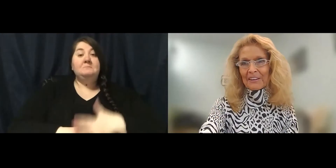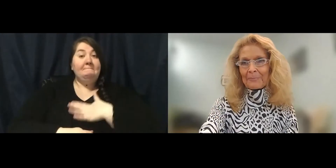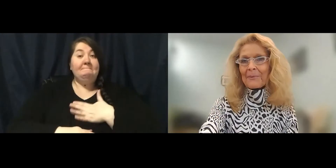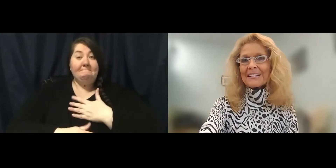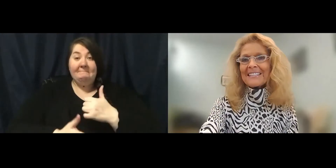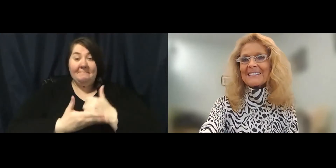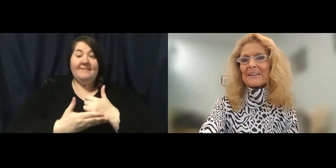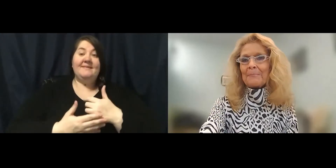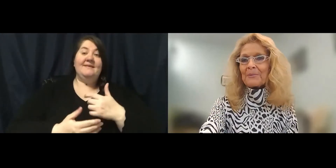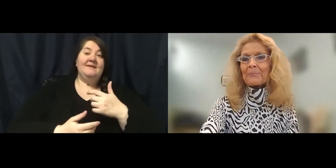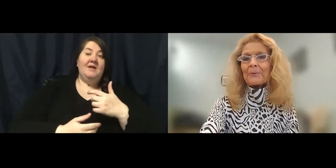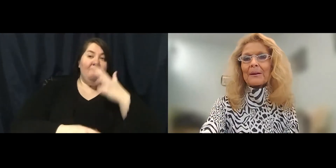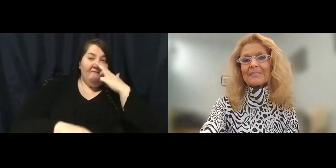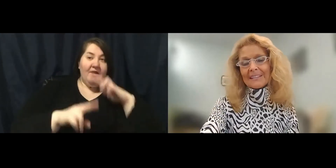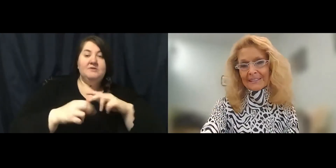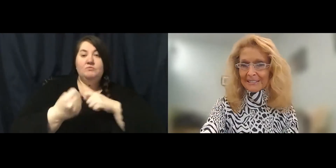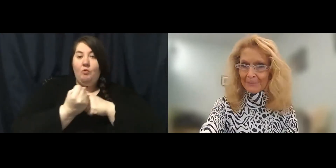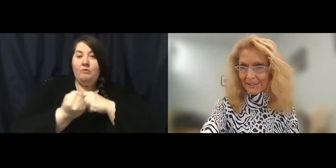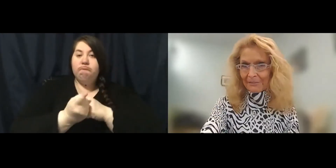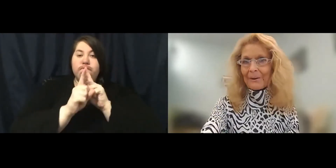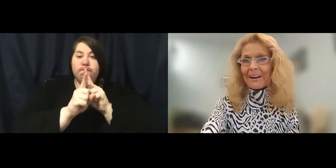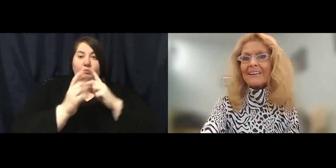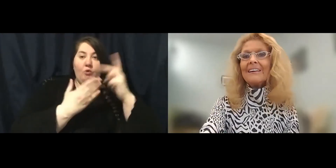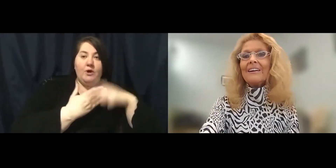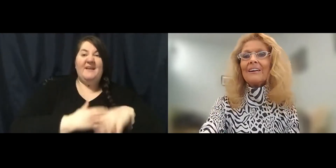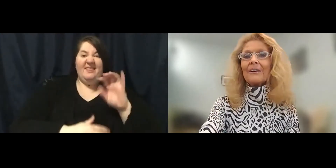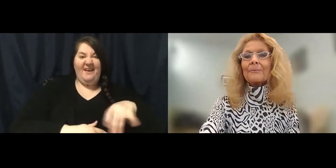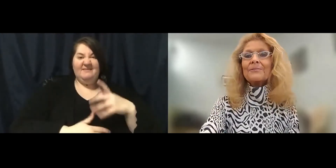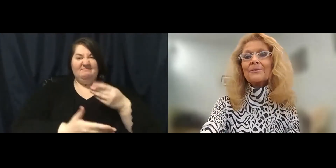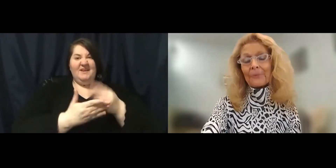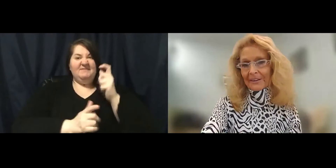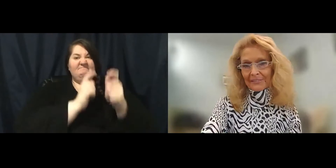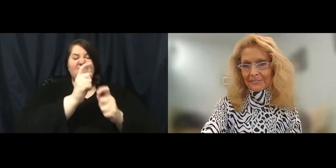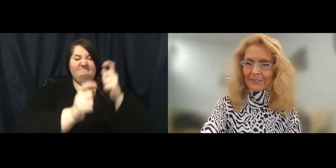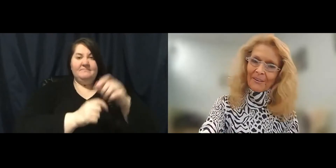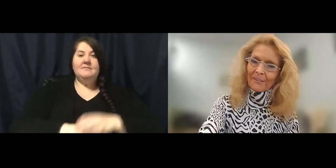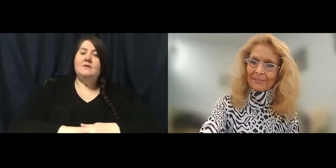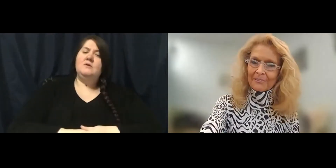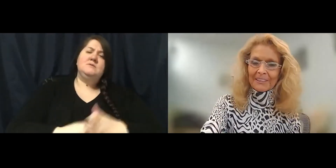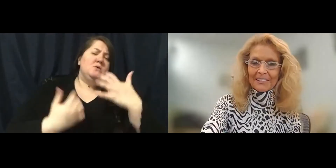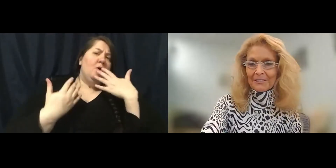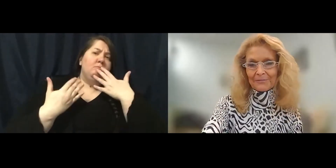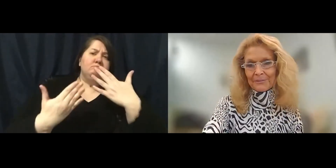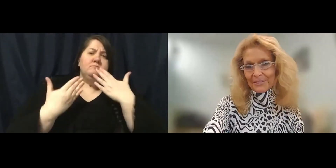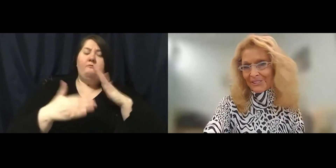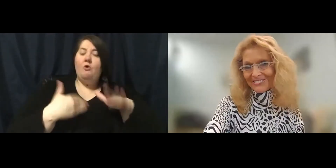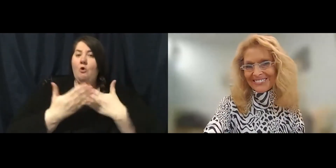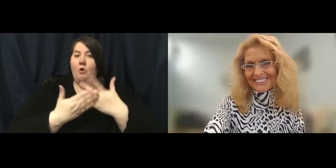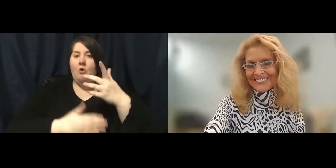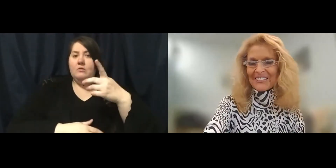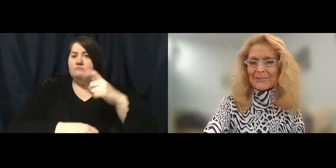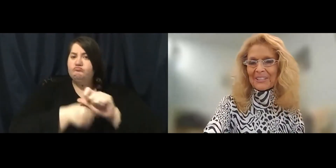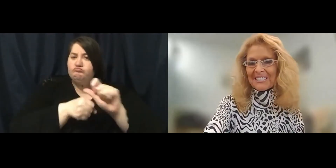support of PYD's mentoring programs in this meaningful way. We're so grateful for all that each of you do